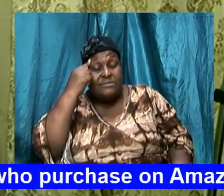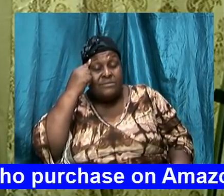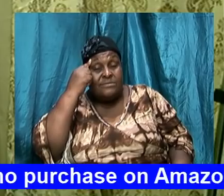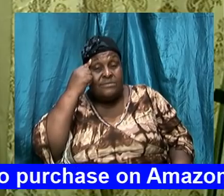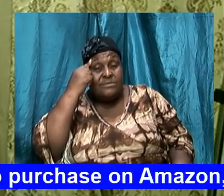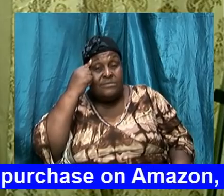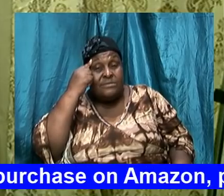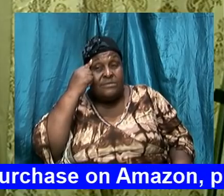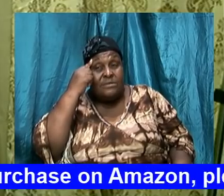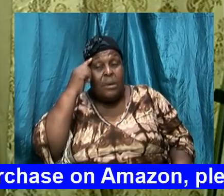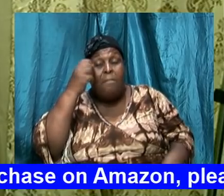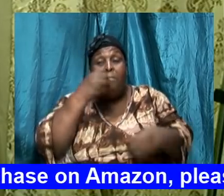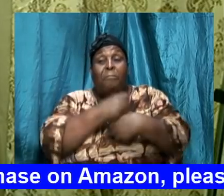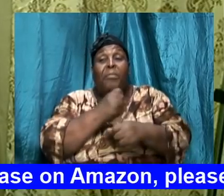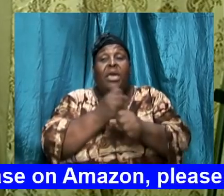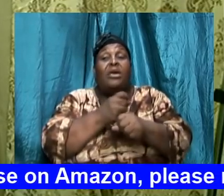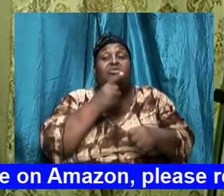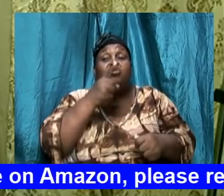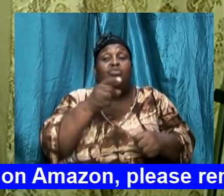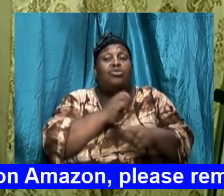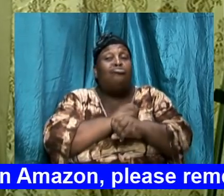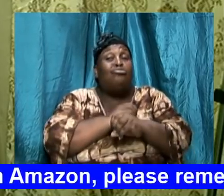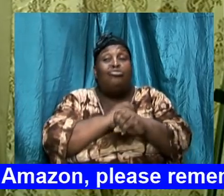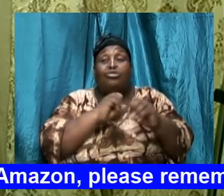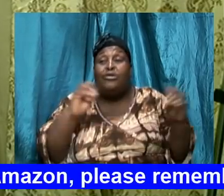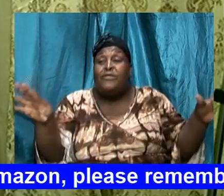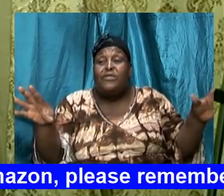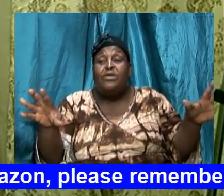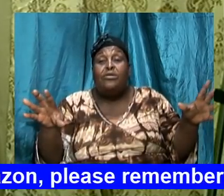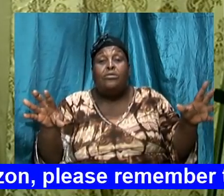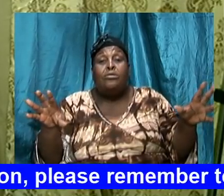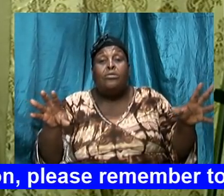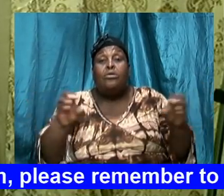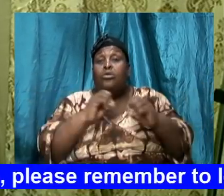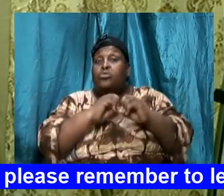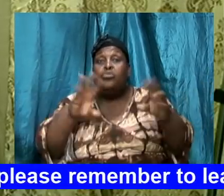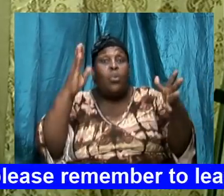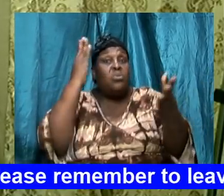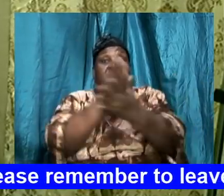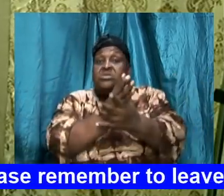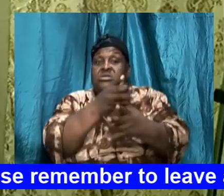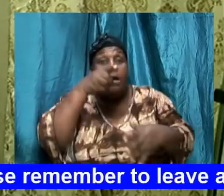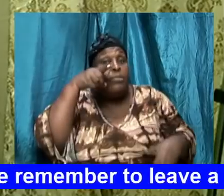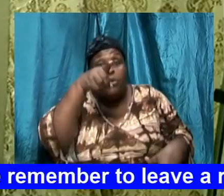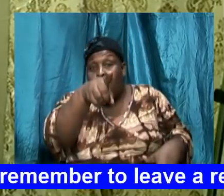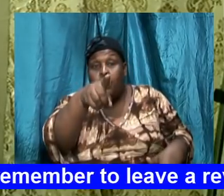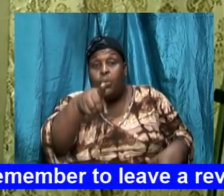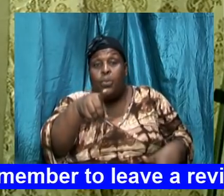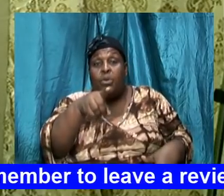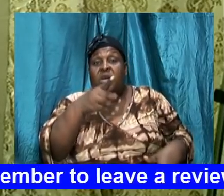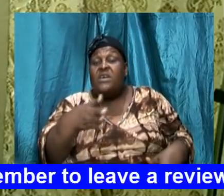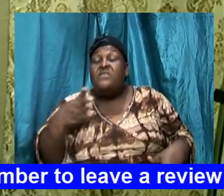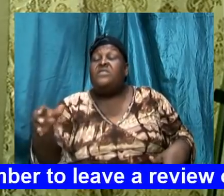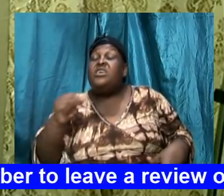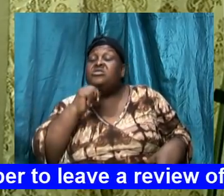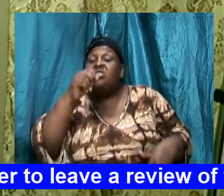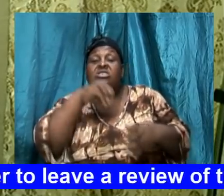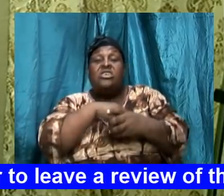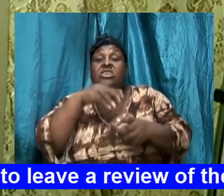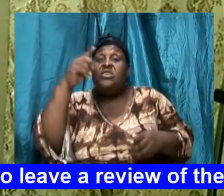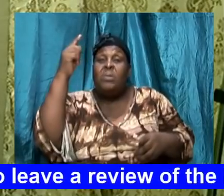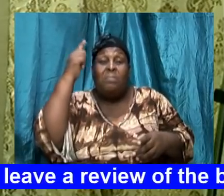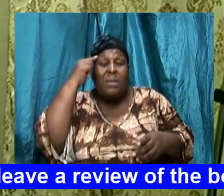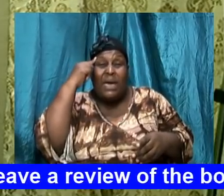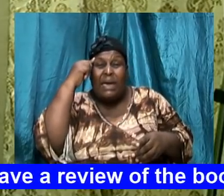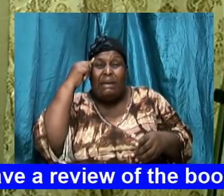so he said make sure that nothing don't hinder you things that should not be in your mind make sure you get them